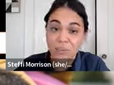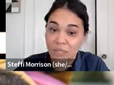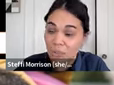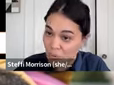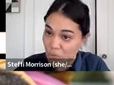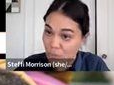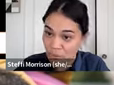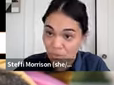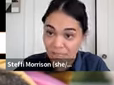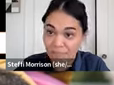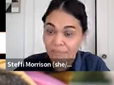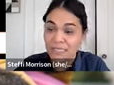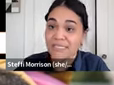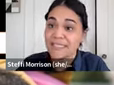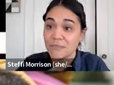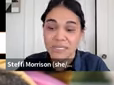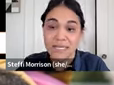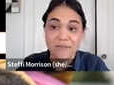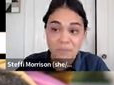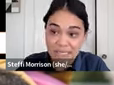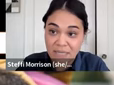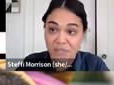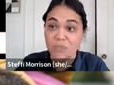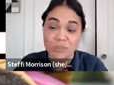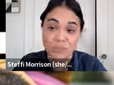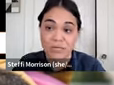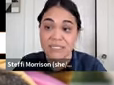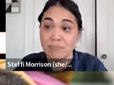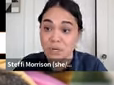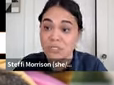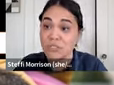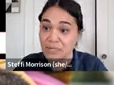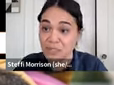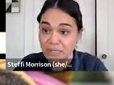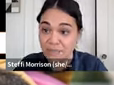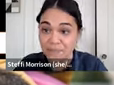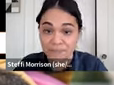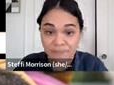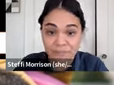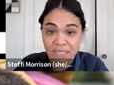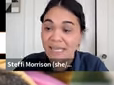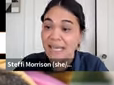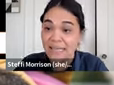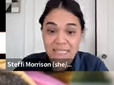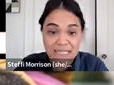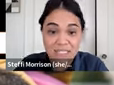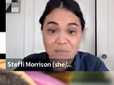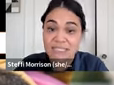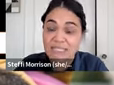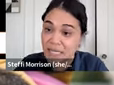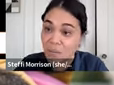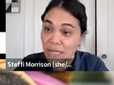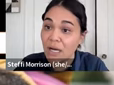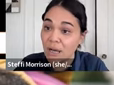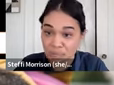at least one cultural program since the beginning of the pandemic, which we marked as March 2020. And then lastly